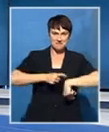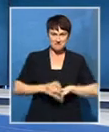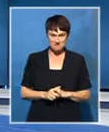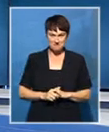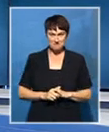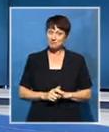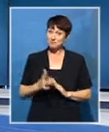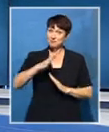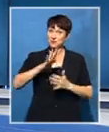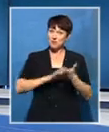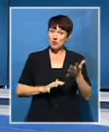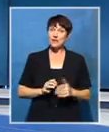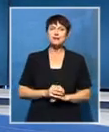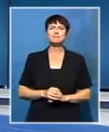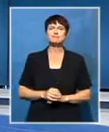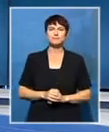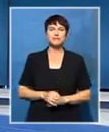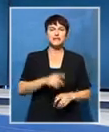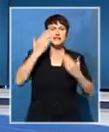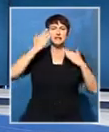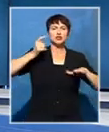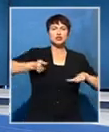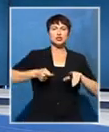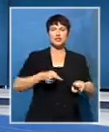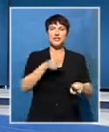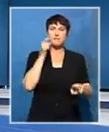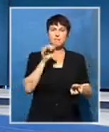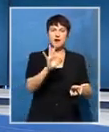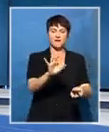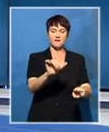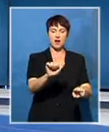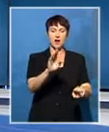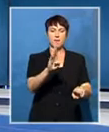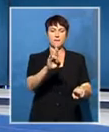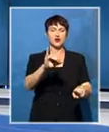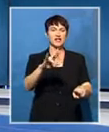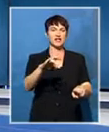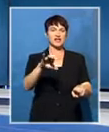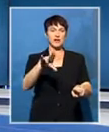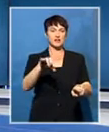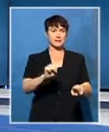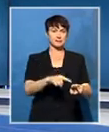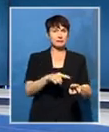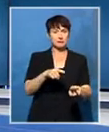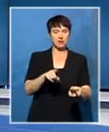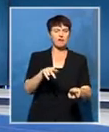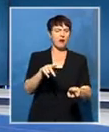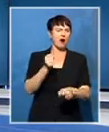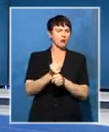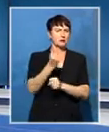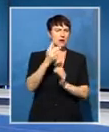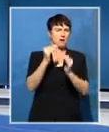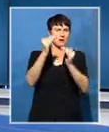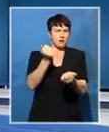In our top story, the right to die ruling by Judge Hans Fabricius in the North Gauteng High Court is said to be heard by the